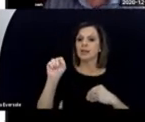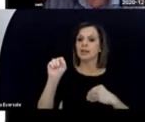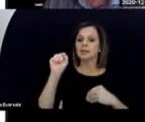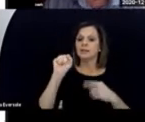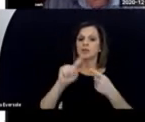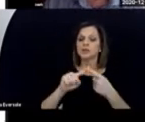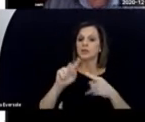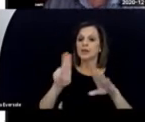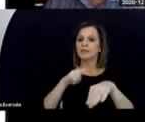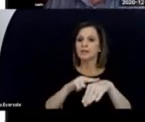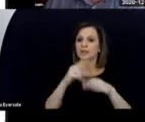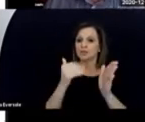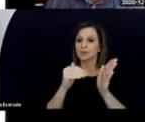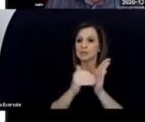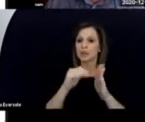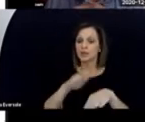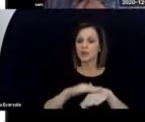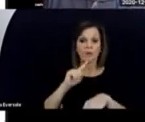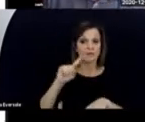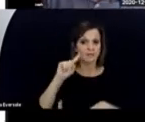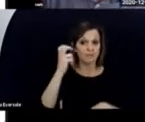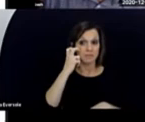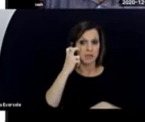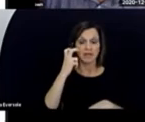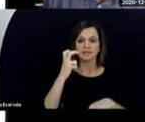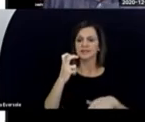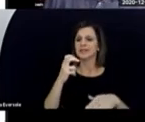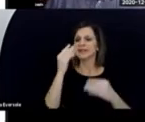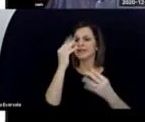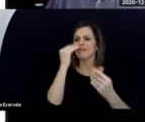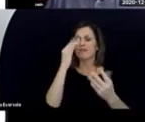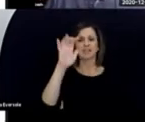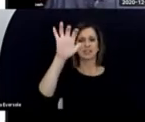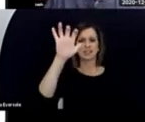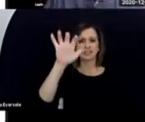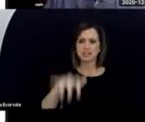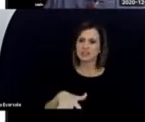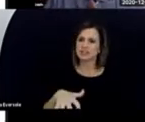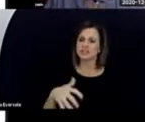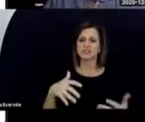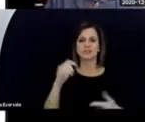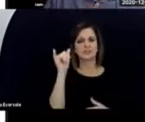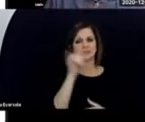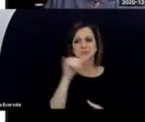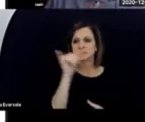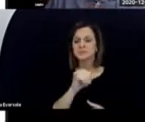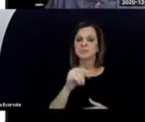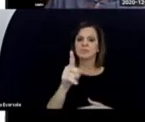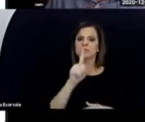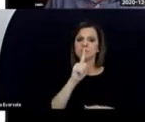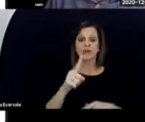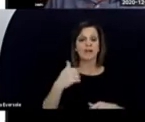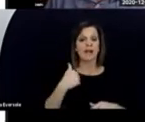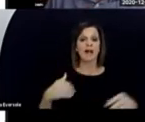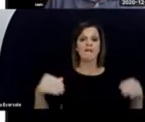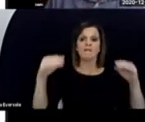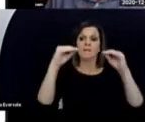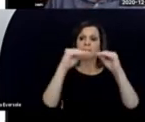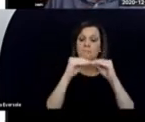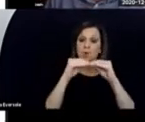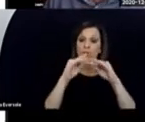much information now. And increasingly, there is far more recorded